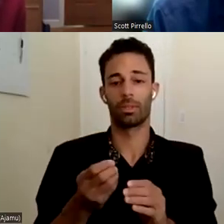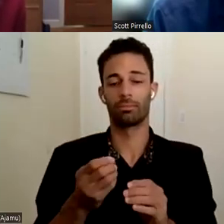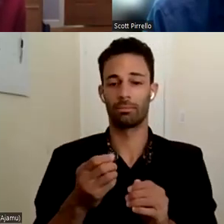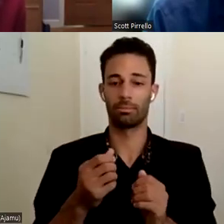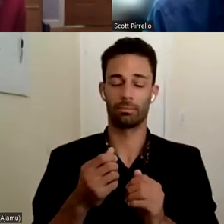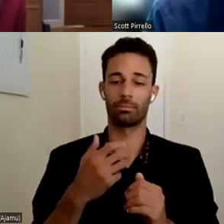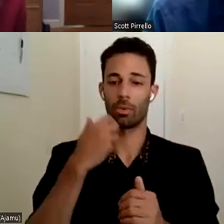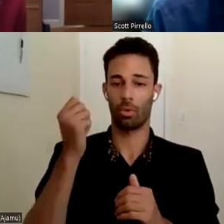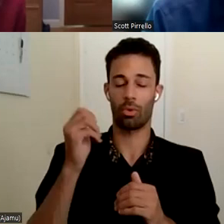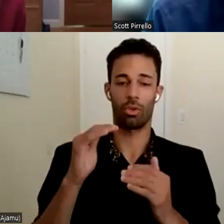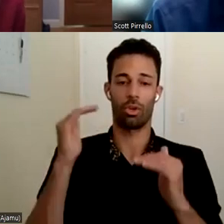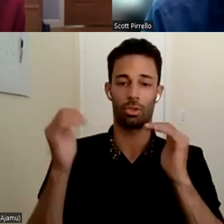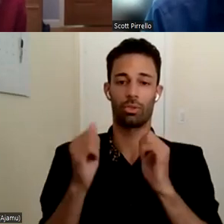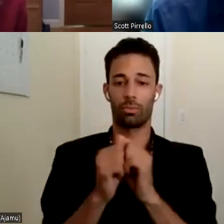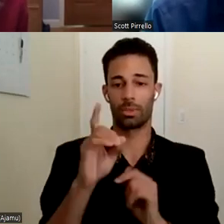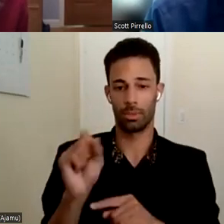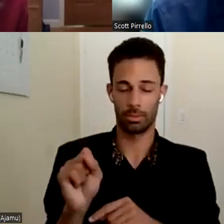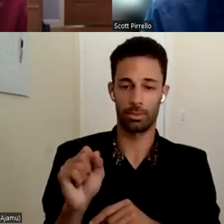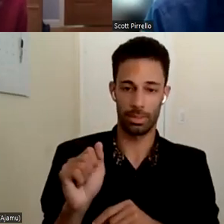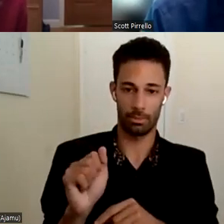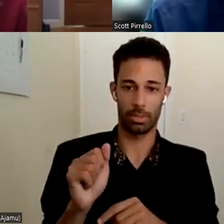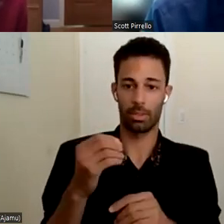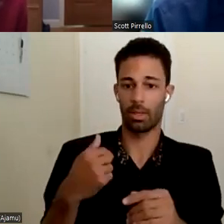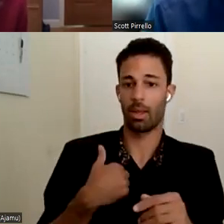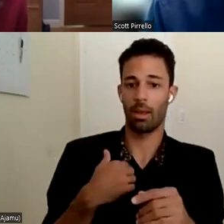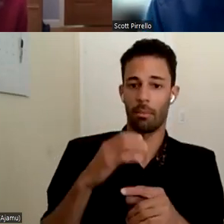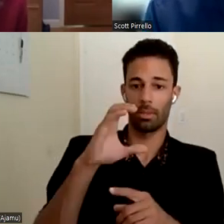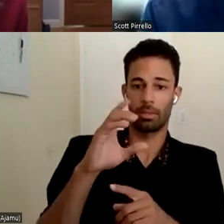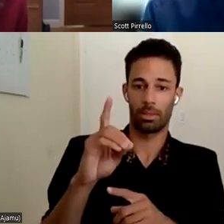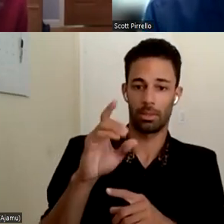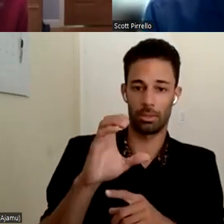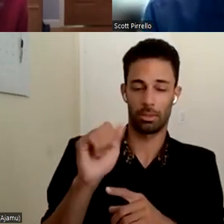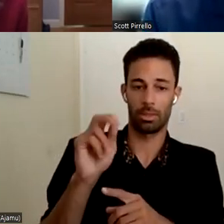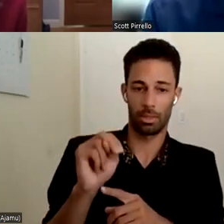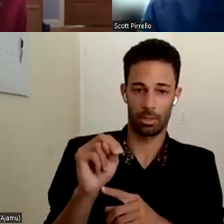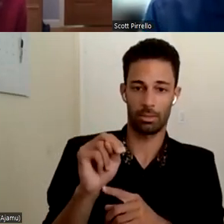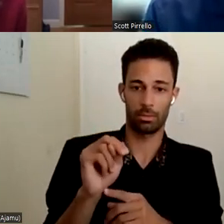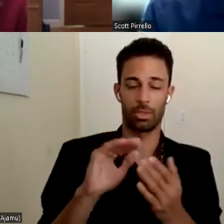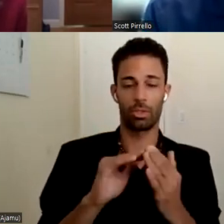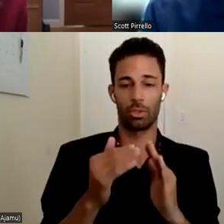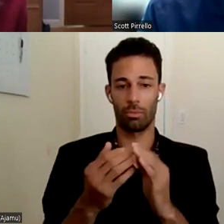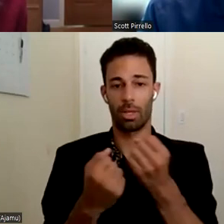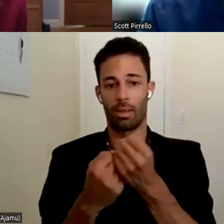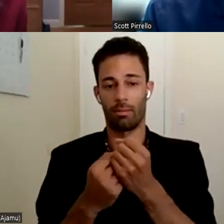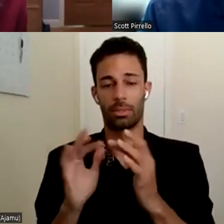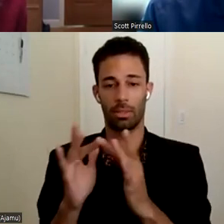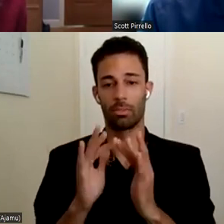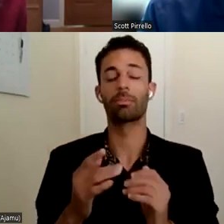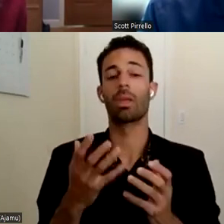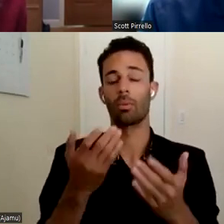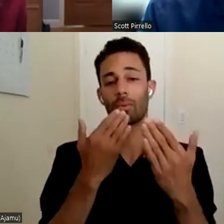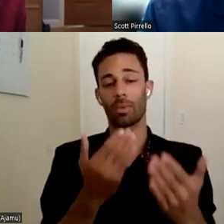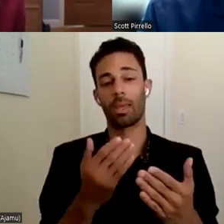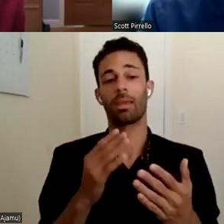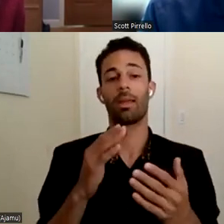can California disability, community action network. First, I want to thank, uh, Susan and the CDA team, the California